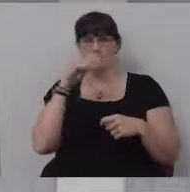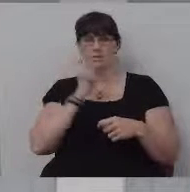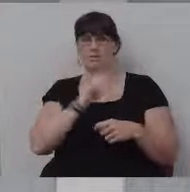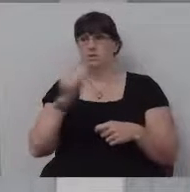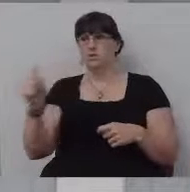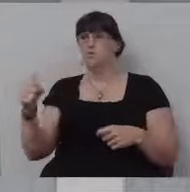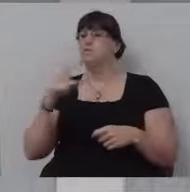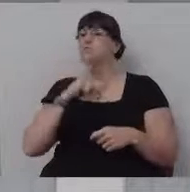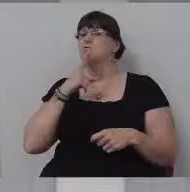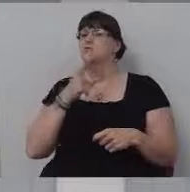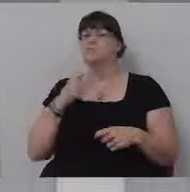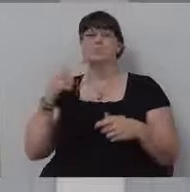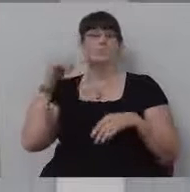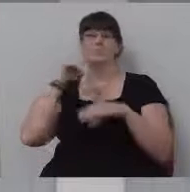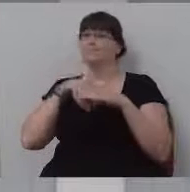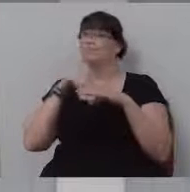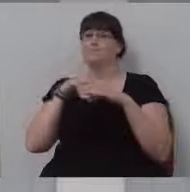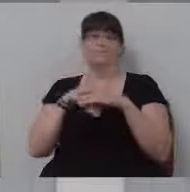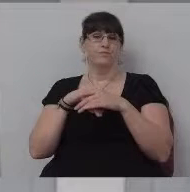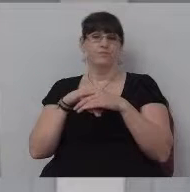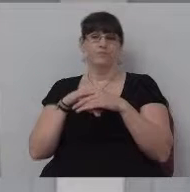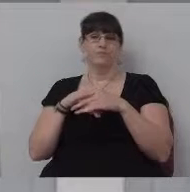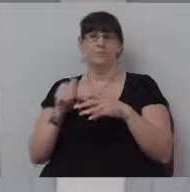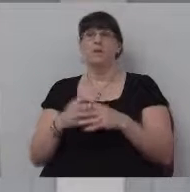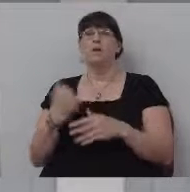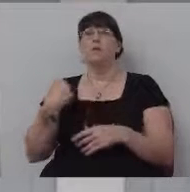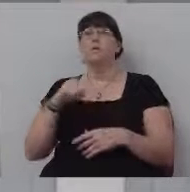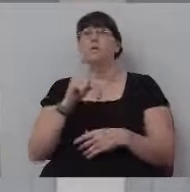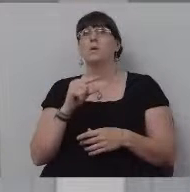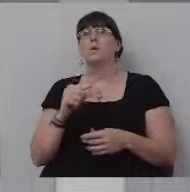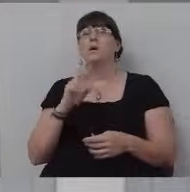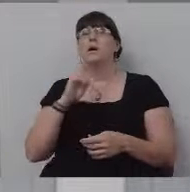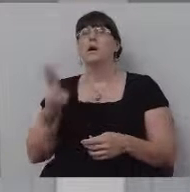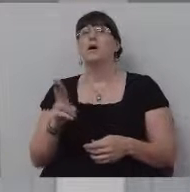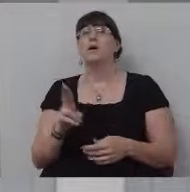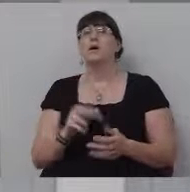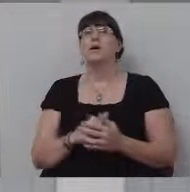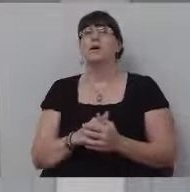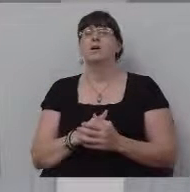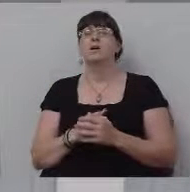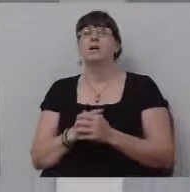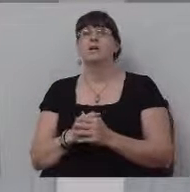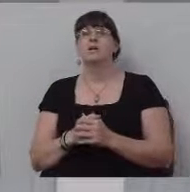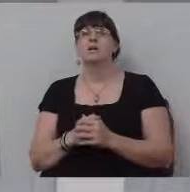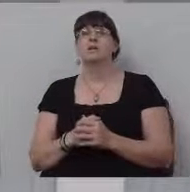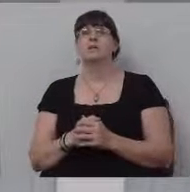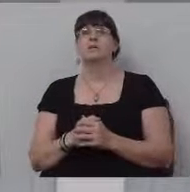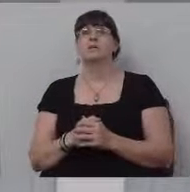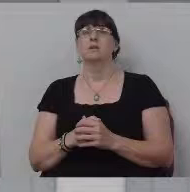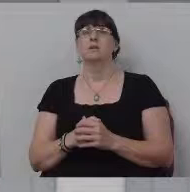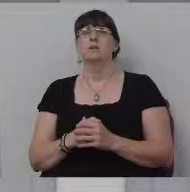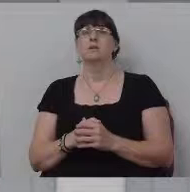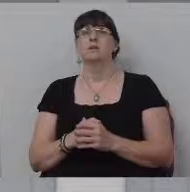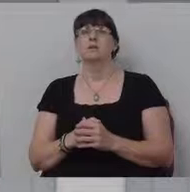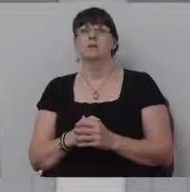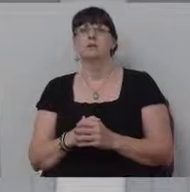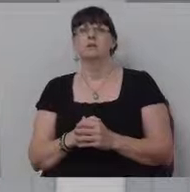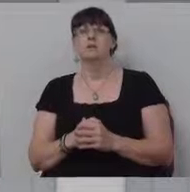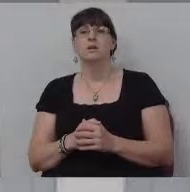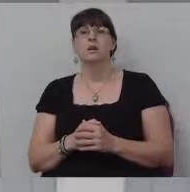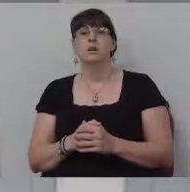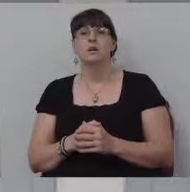is not in us. We are so, I'm not sure, we are so